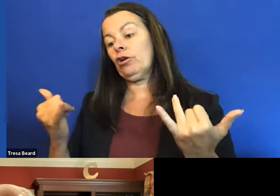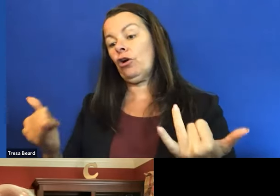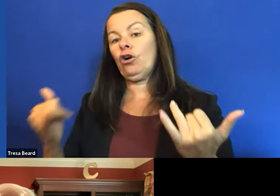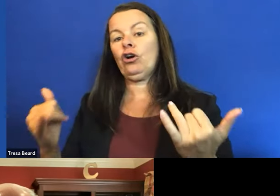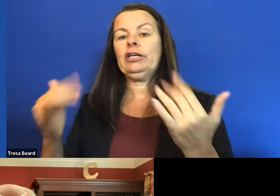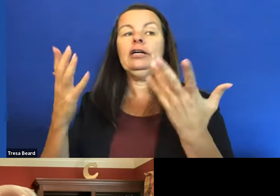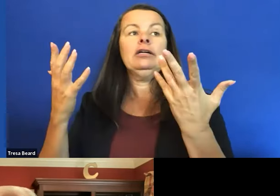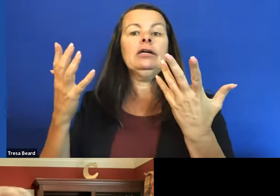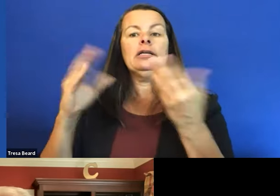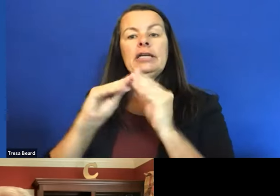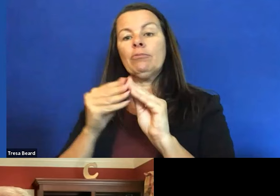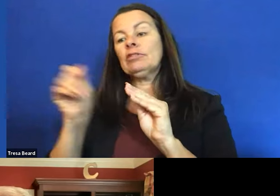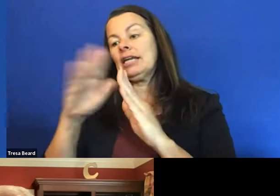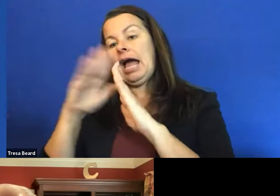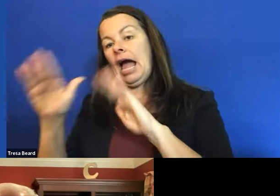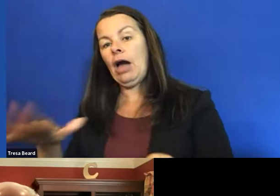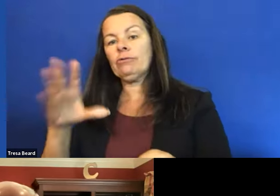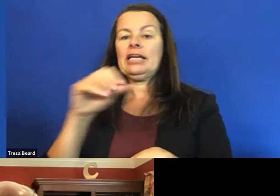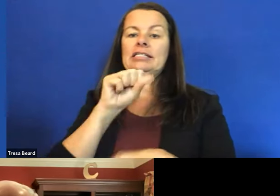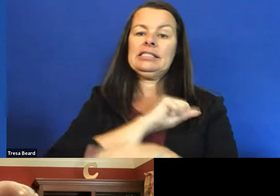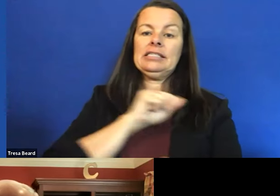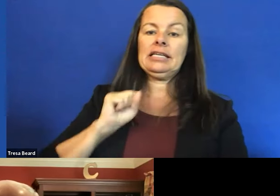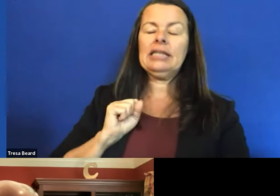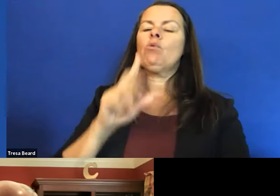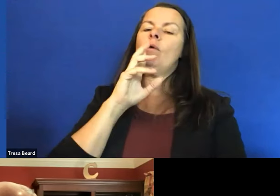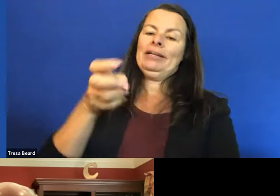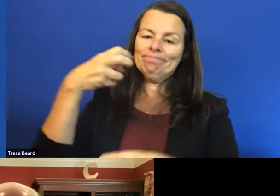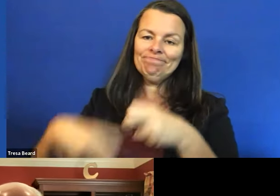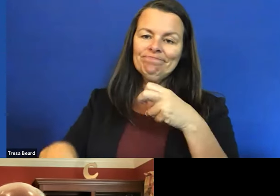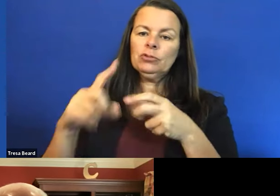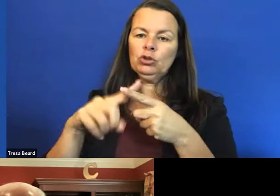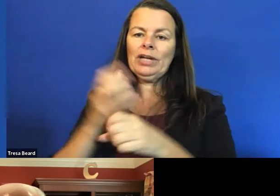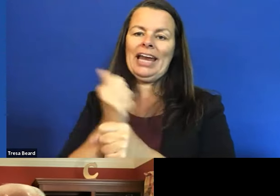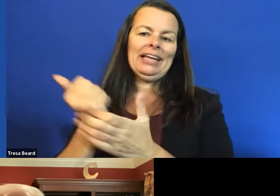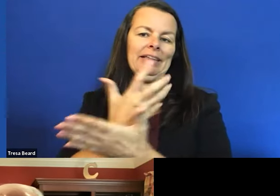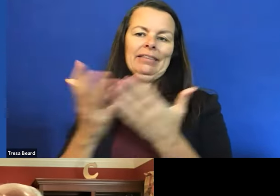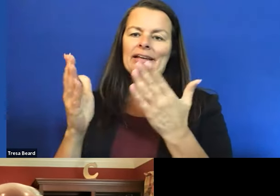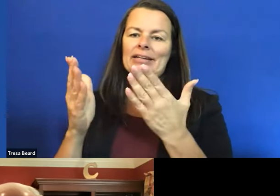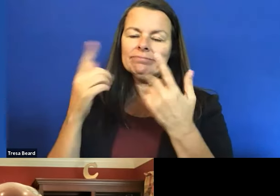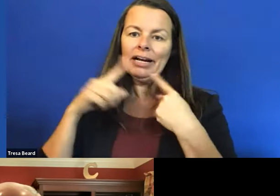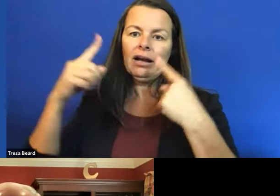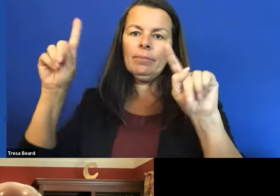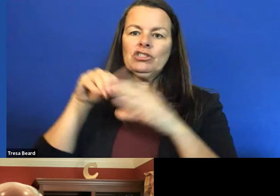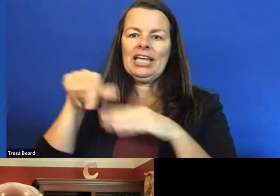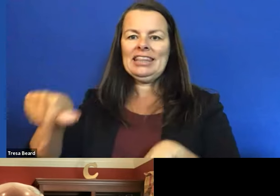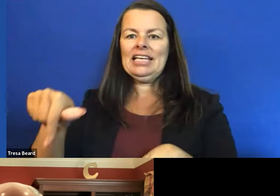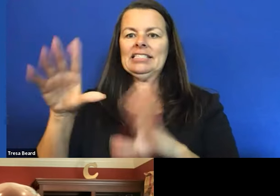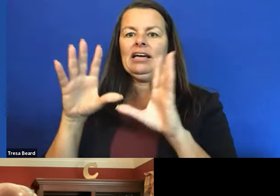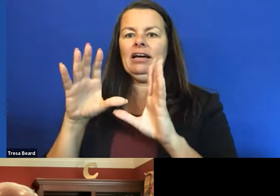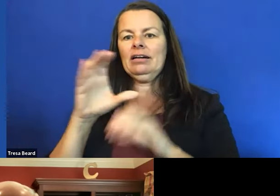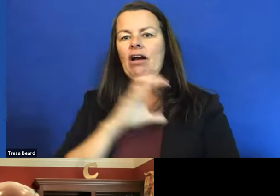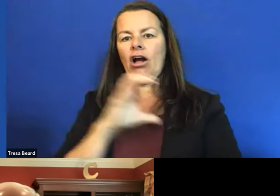the Senate, that it will be difficult to get something done in this Congress. At the end of this year, the Congress